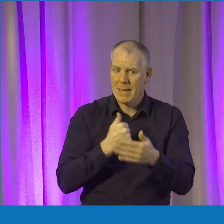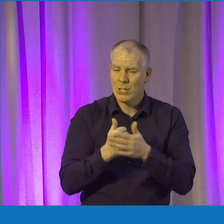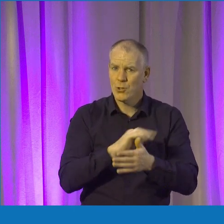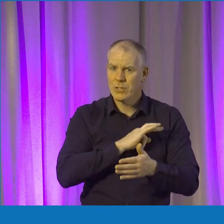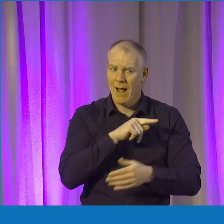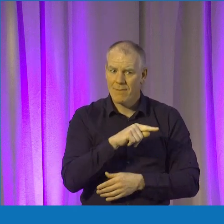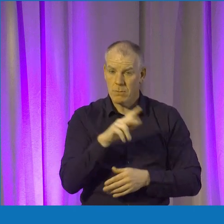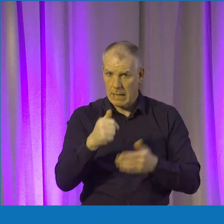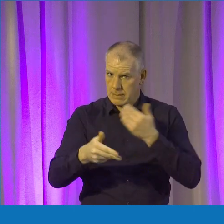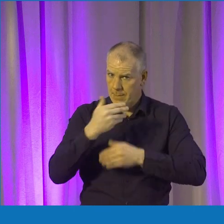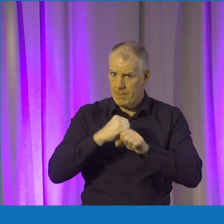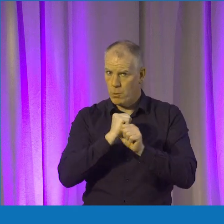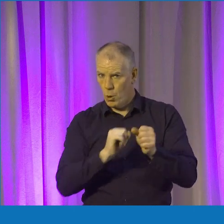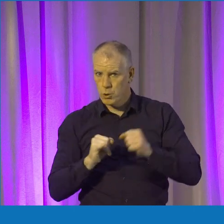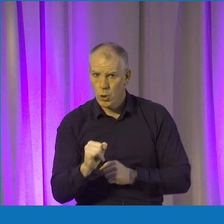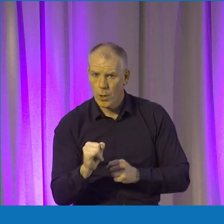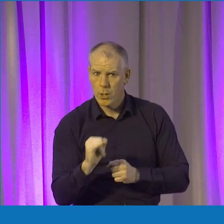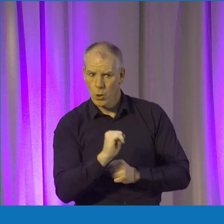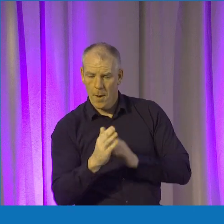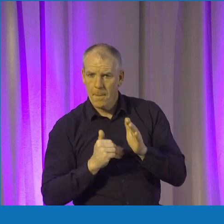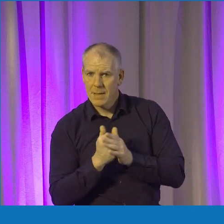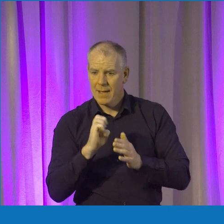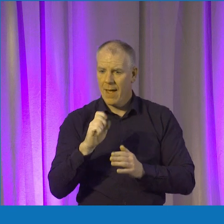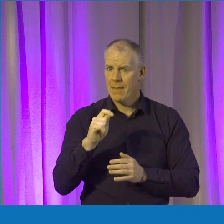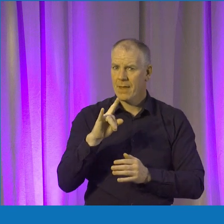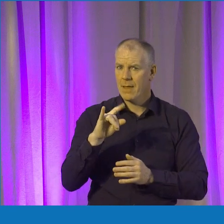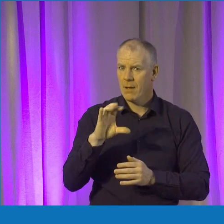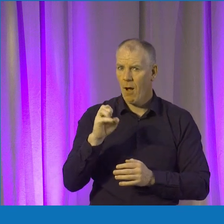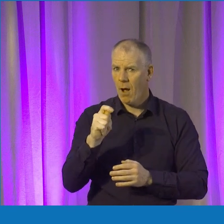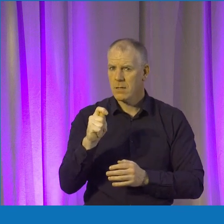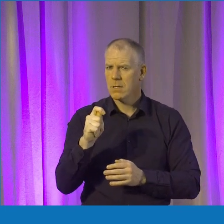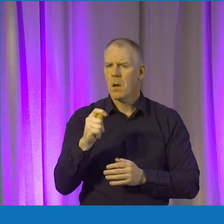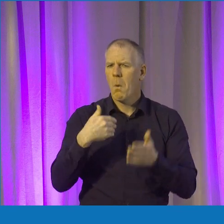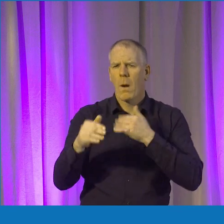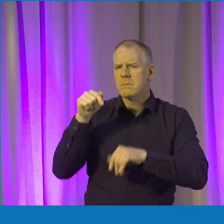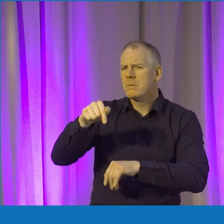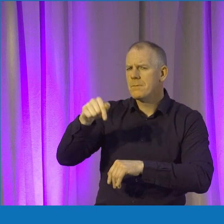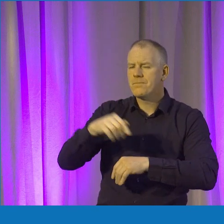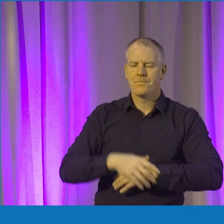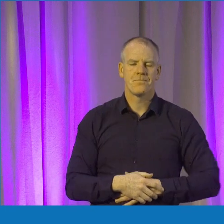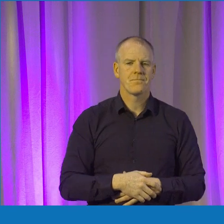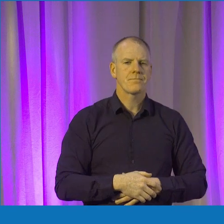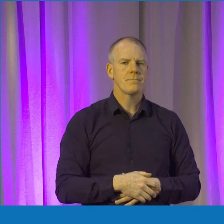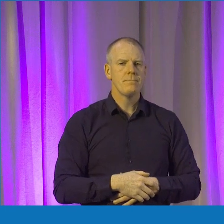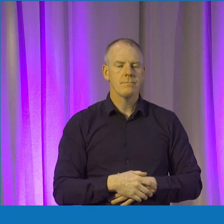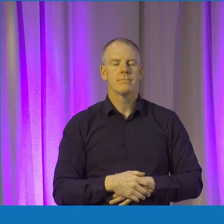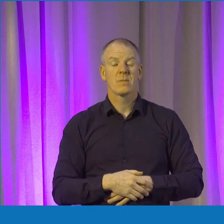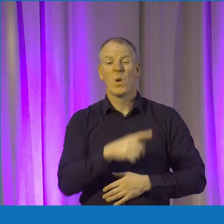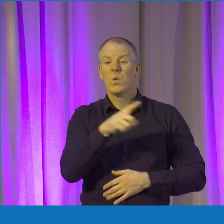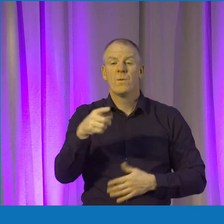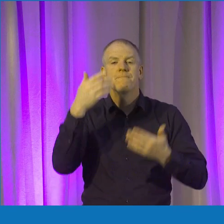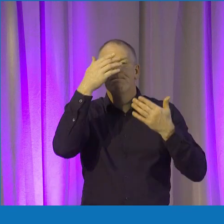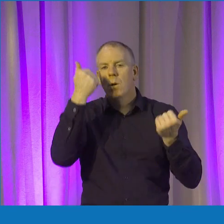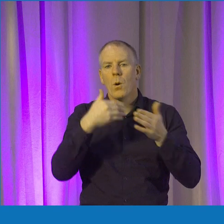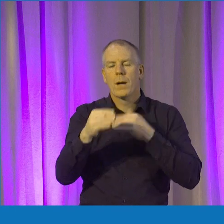journey of Ethicart and the various things that you've specifically been involved in? And maybe first, just tell us what Ethicart is. Yes. So of course, yeah. So for those of you